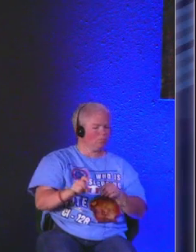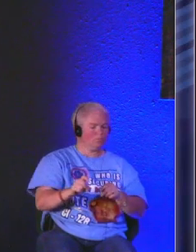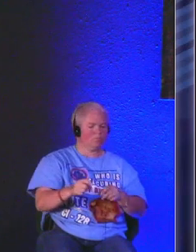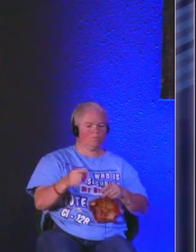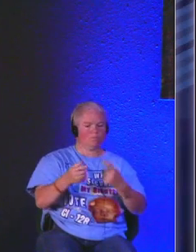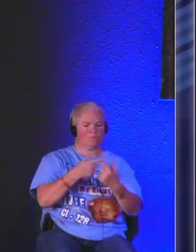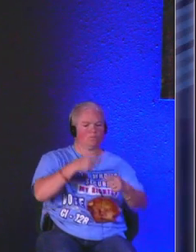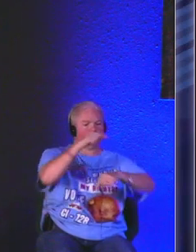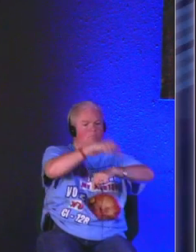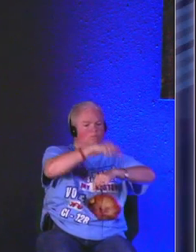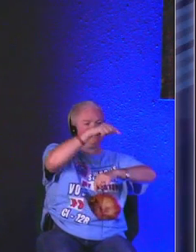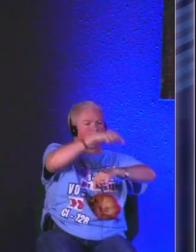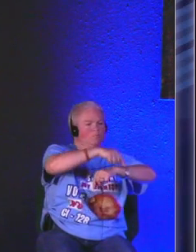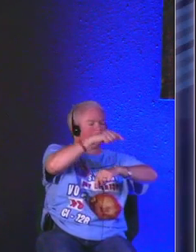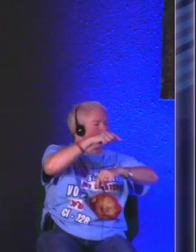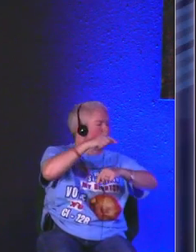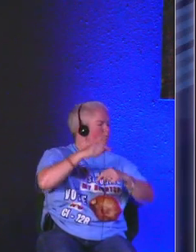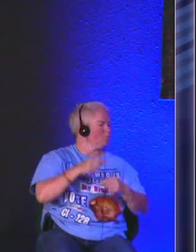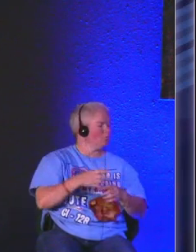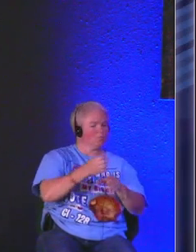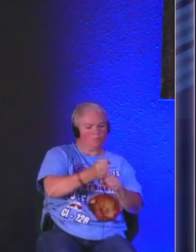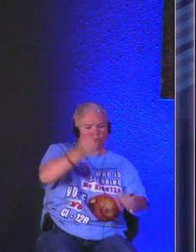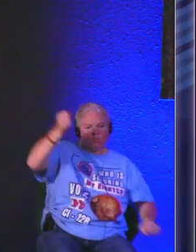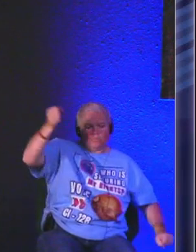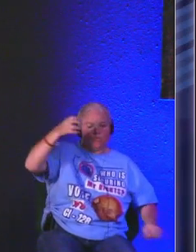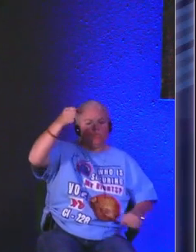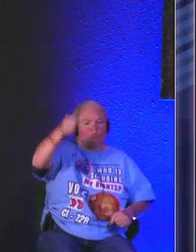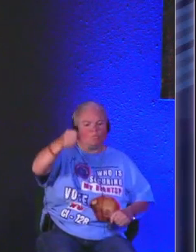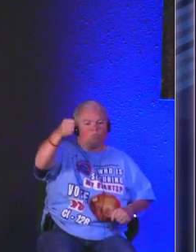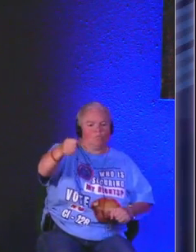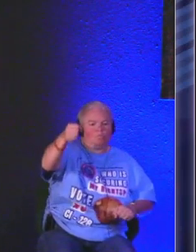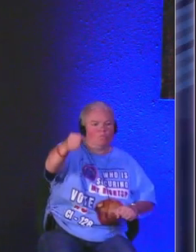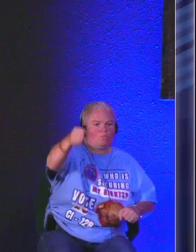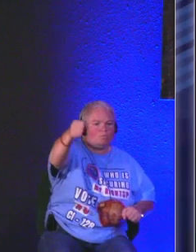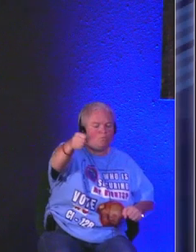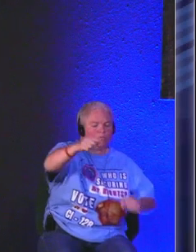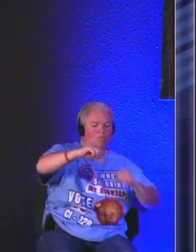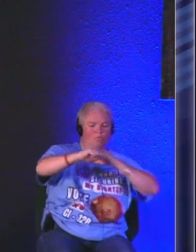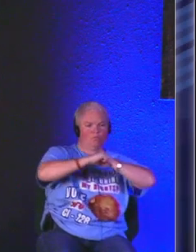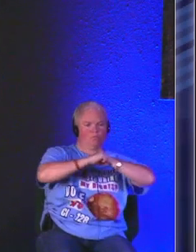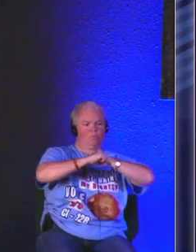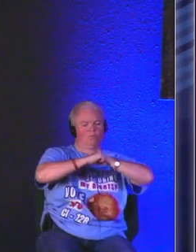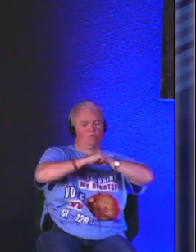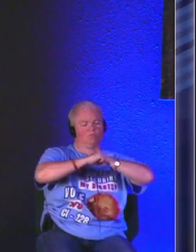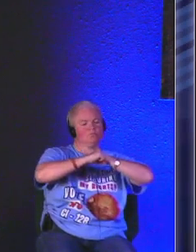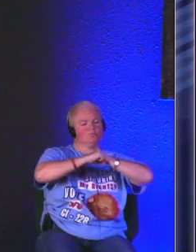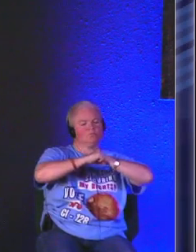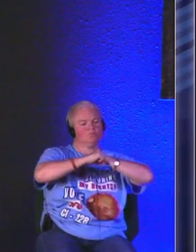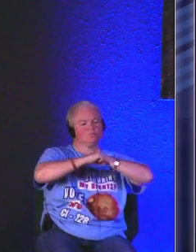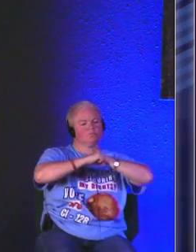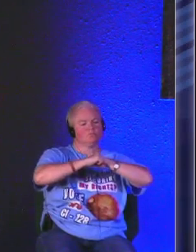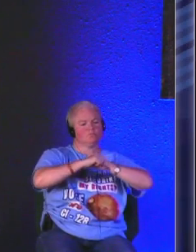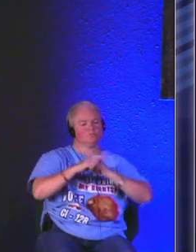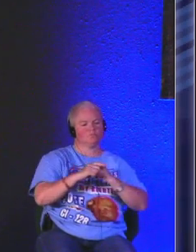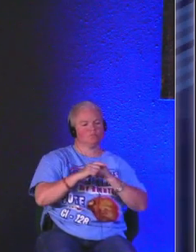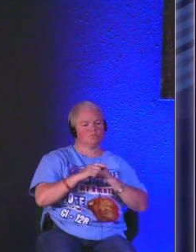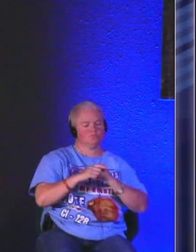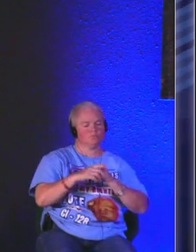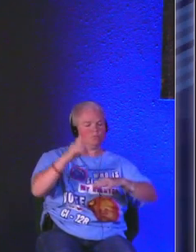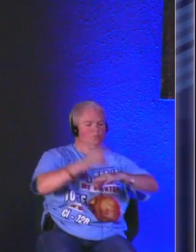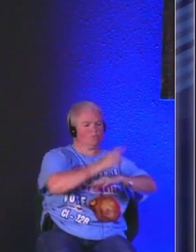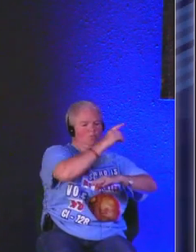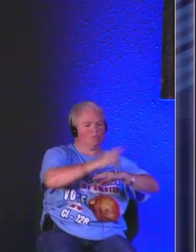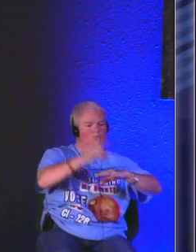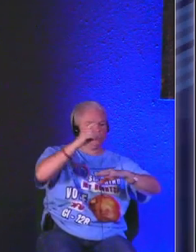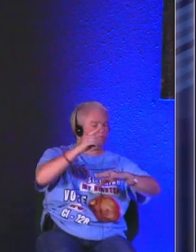from time to time right so this rod and this staff is both for protection but it's also for